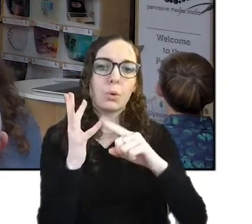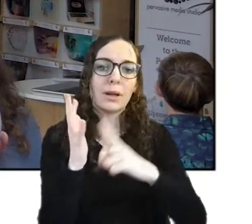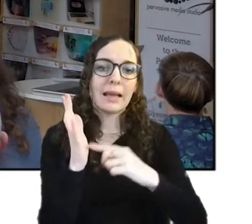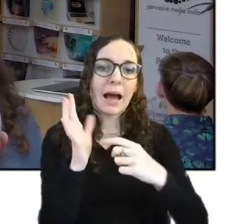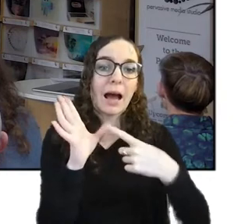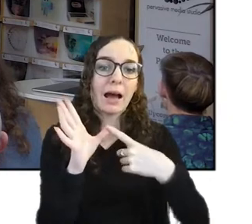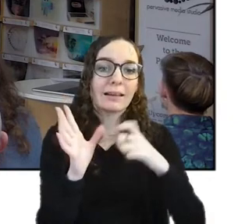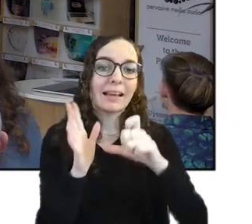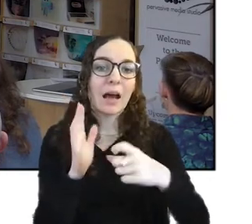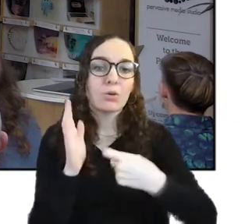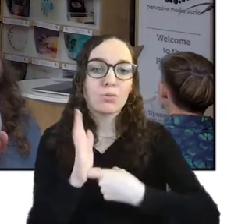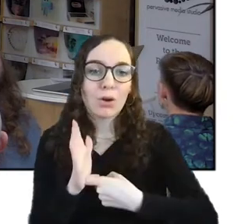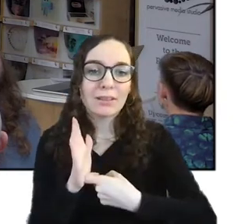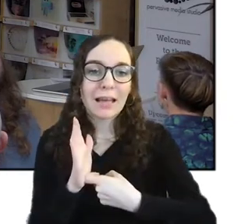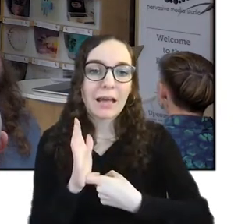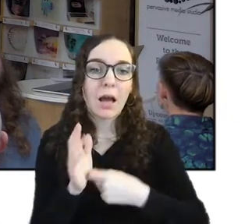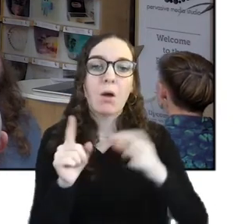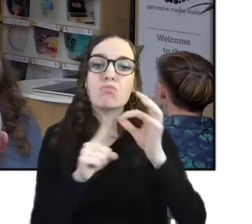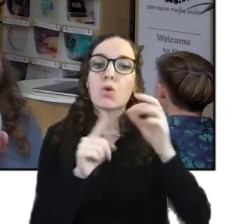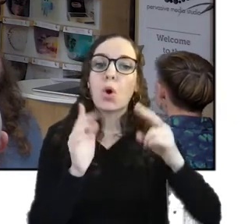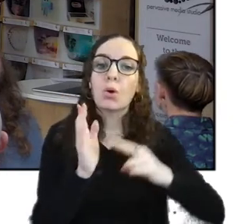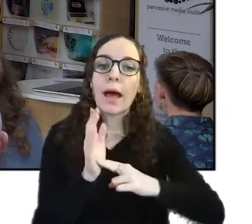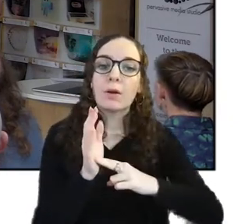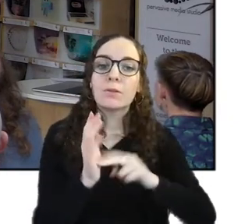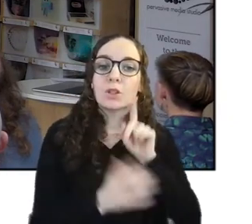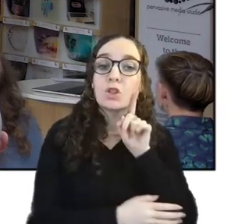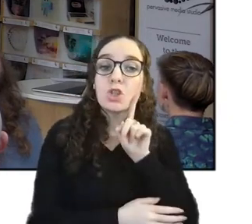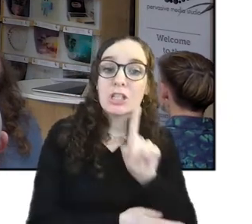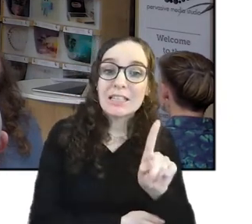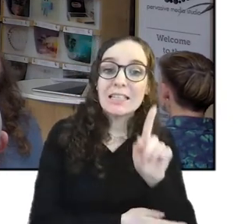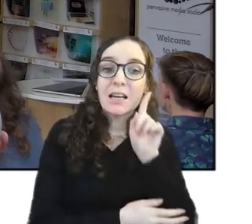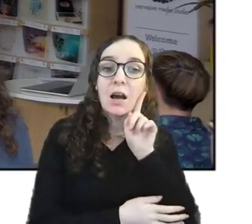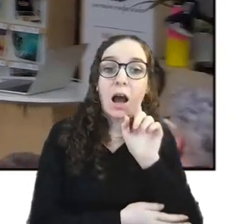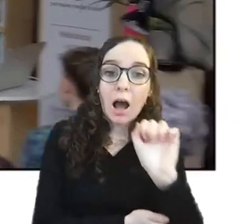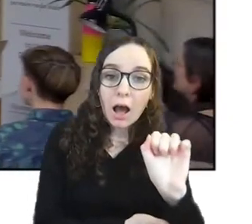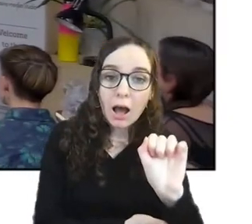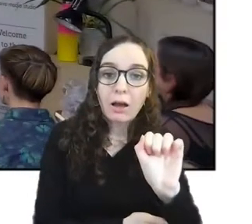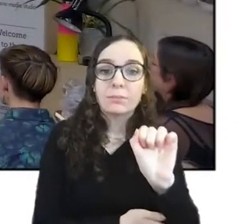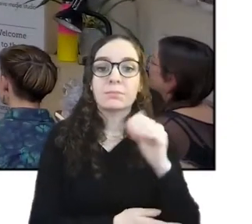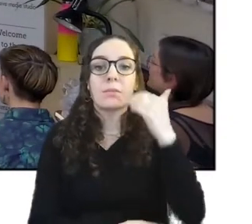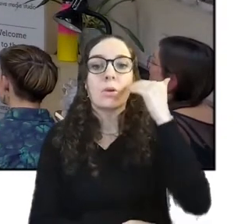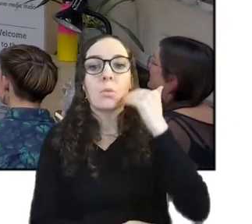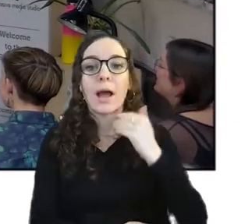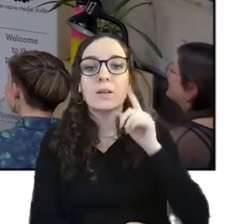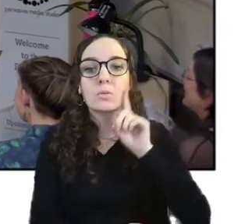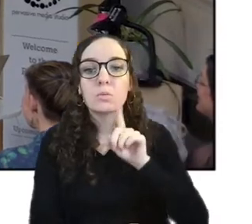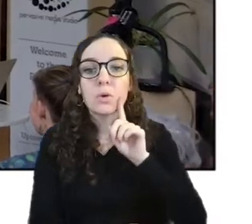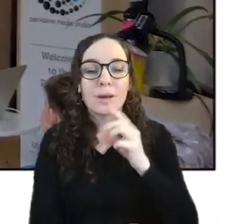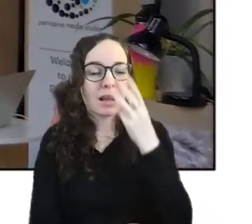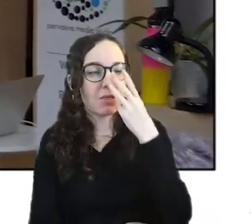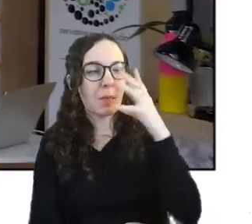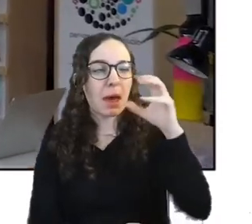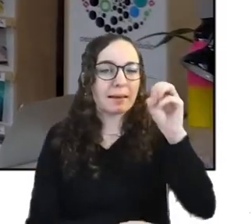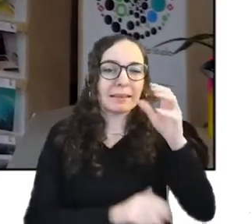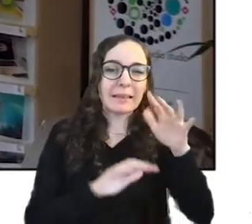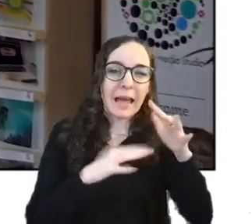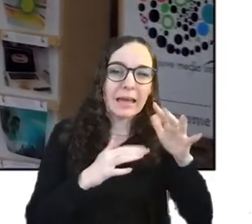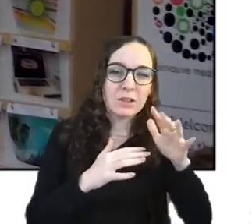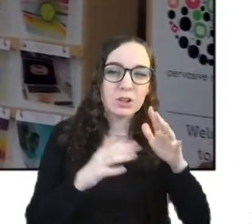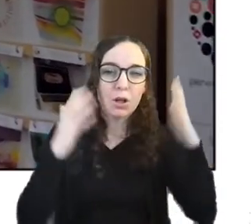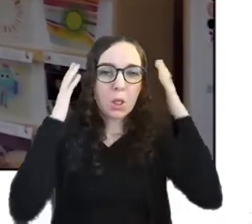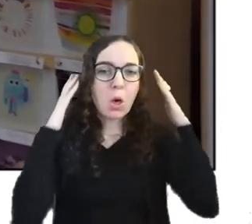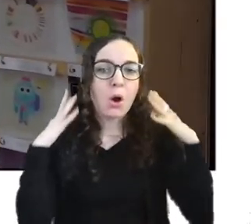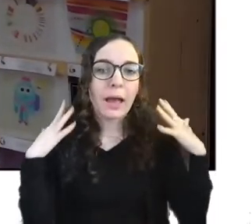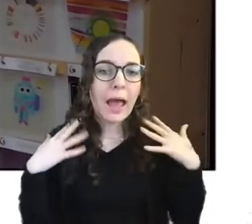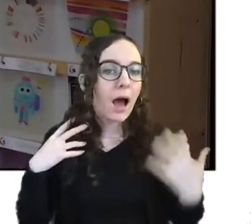i'm a white woman in my 30s i have longish brown hair and blue dyed tips and today i'm wearing a long blue dress